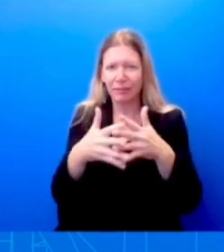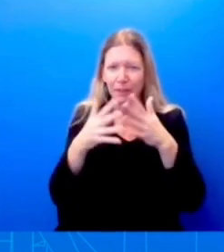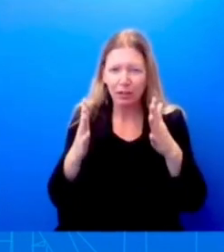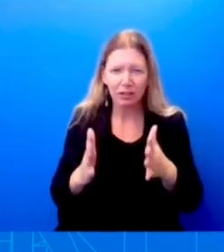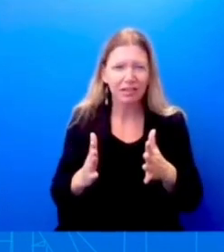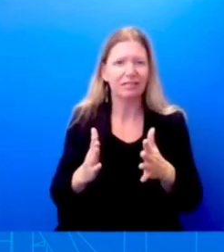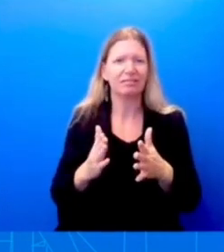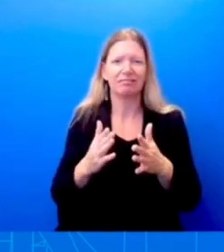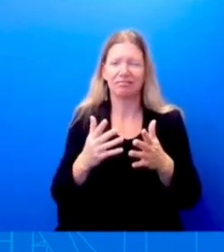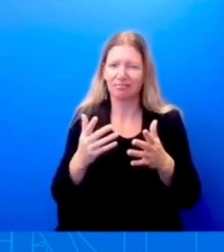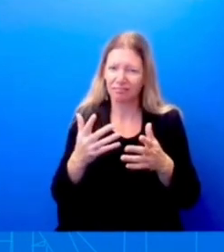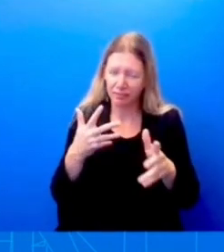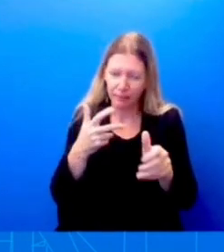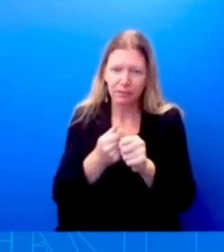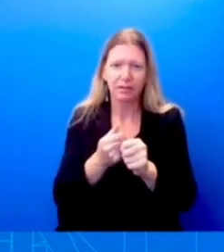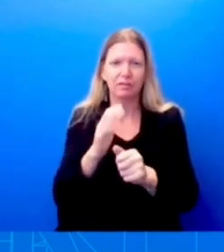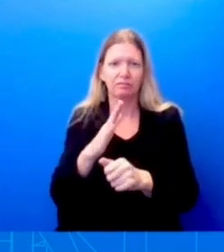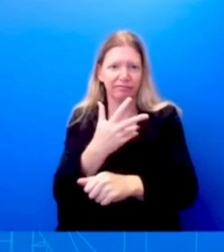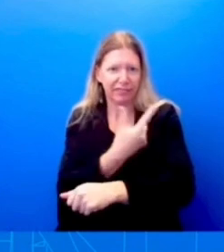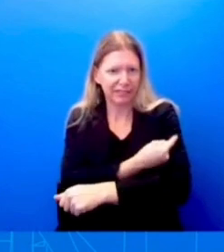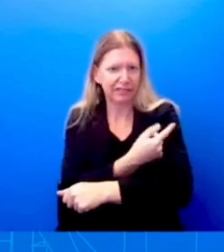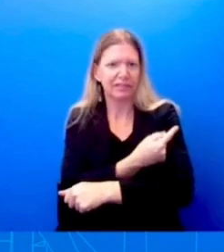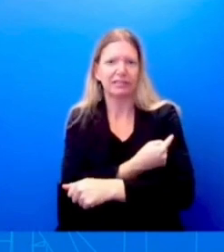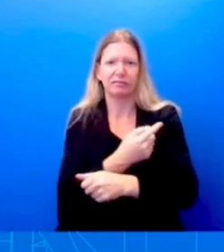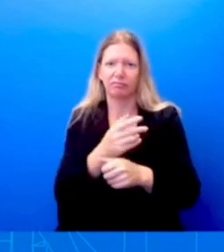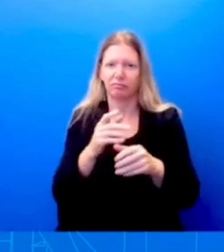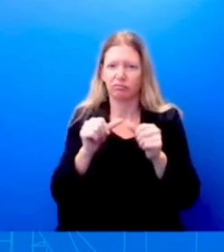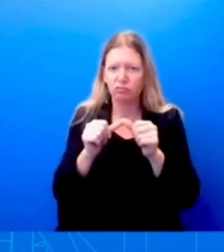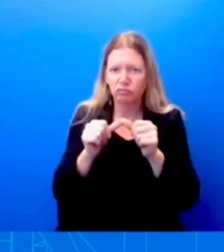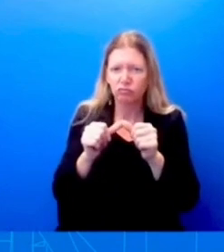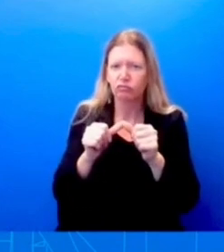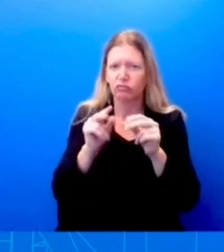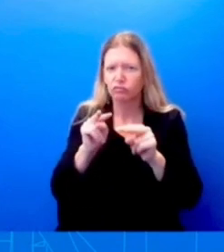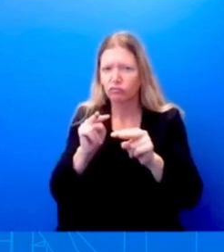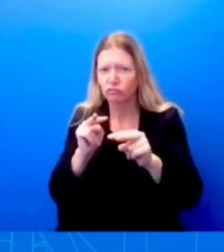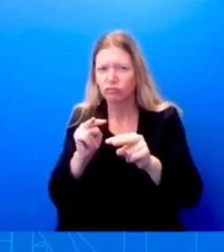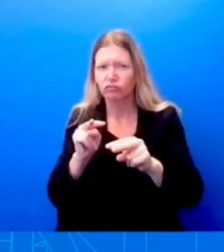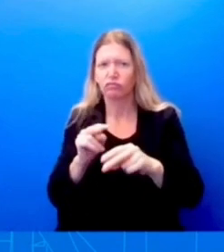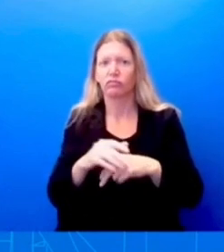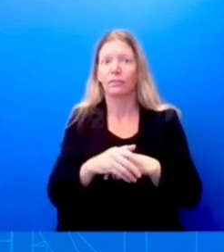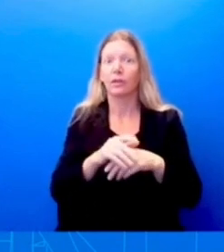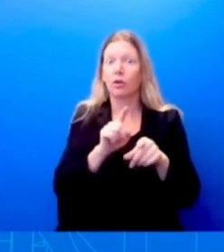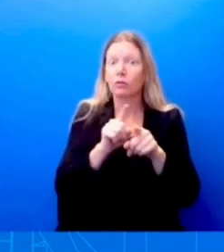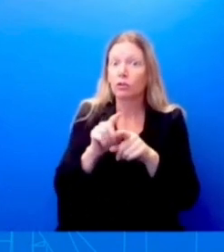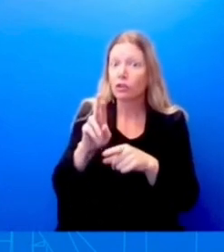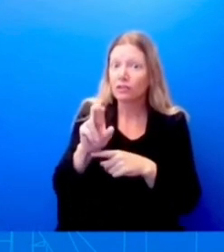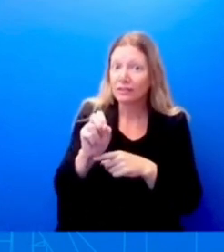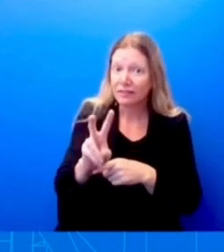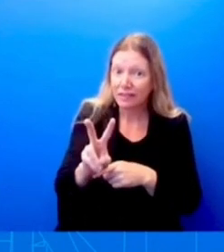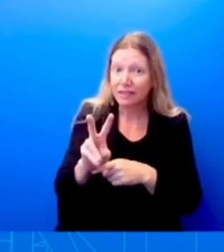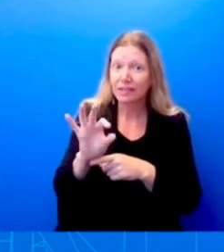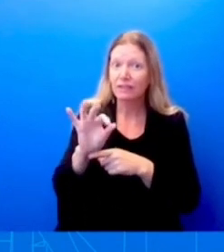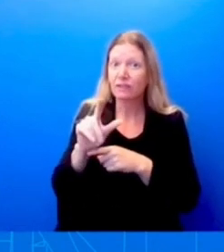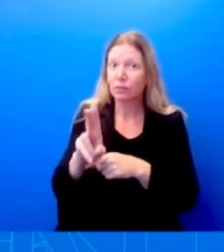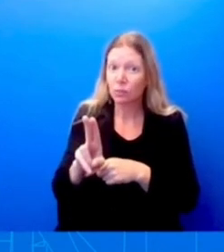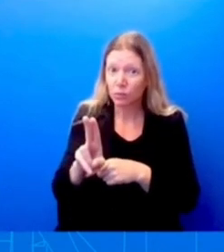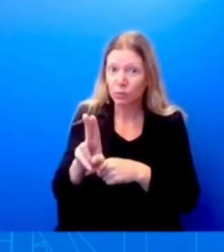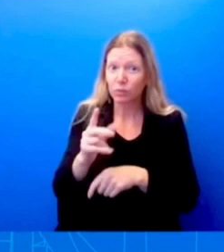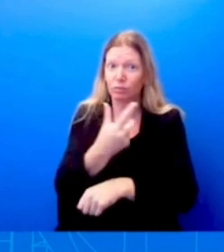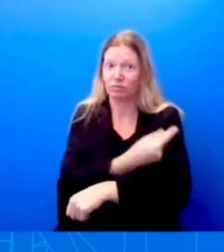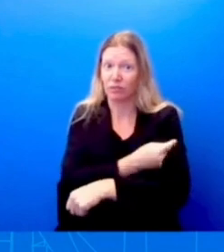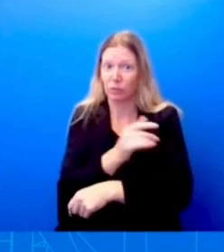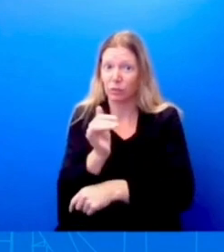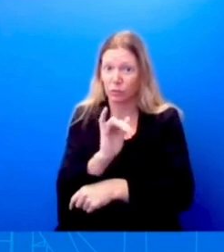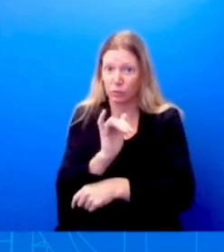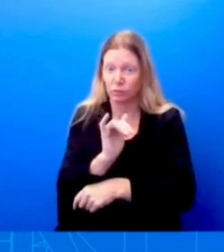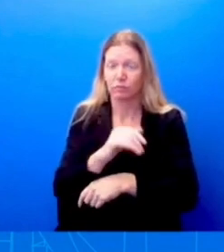and also to make sure that they're getting the flu shot. I guess specifically, though, is there a message to school districts as kids are back in school now and, you know, it's not just